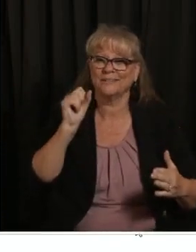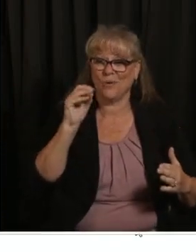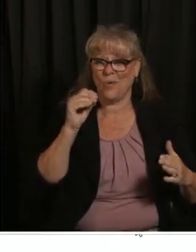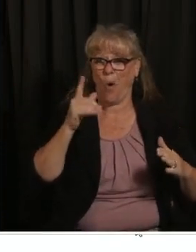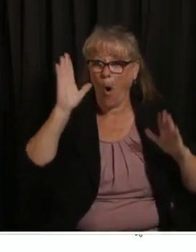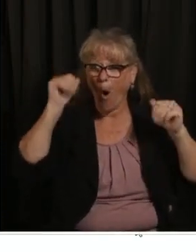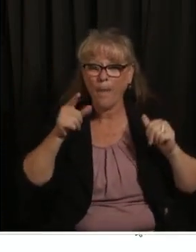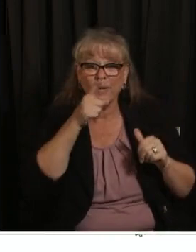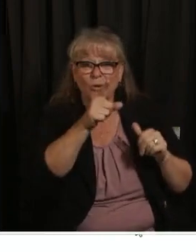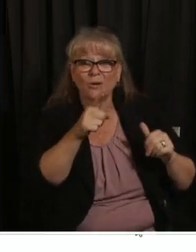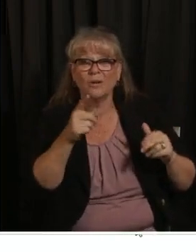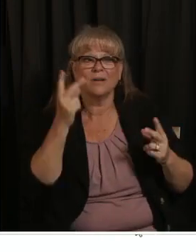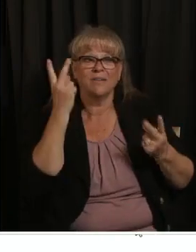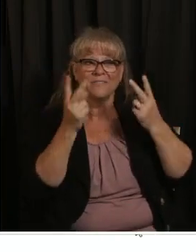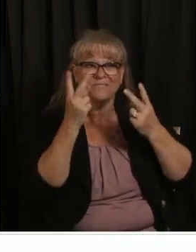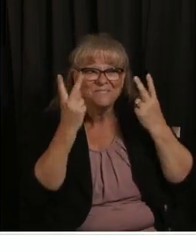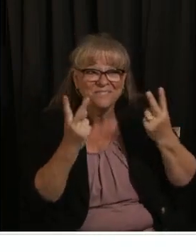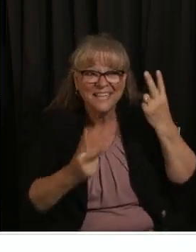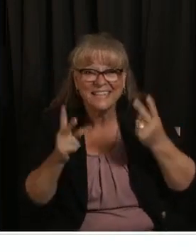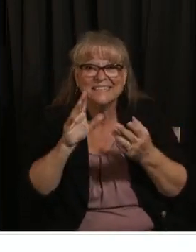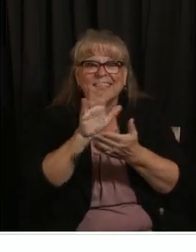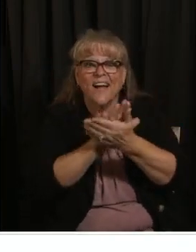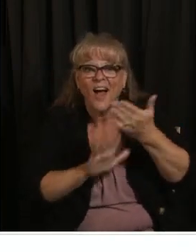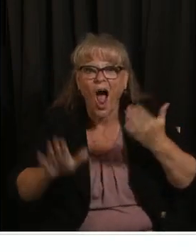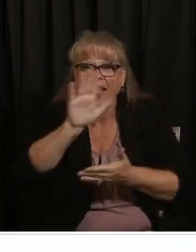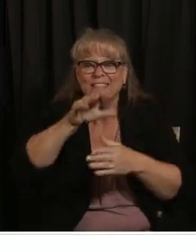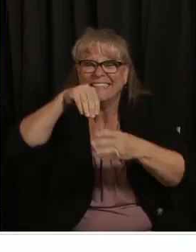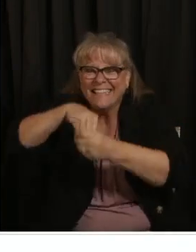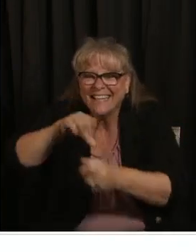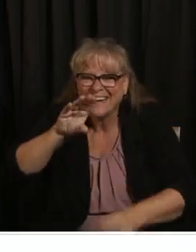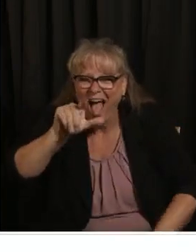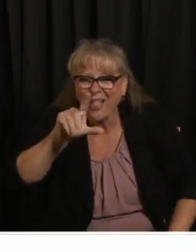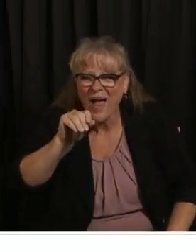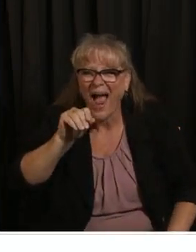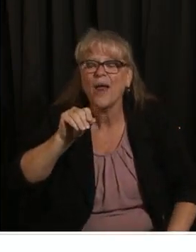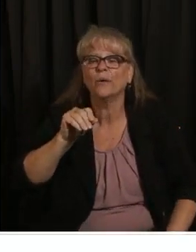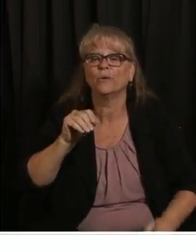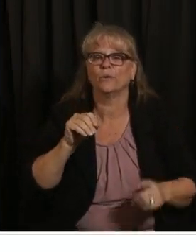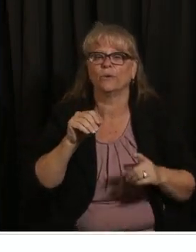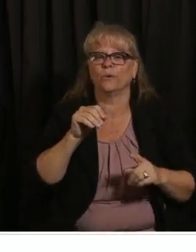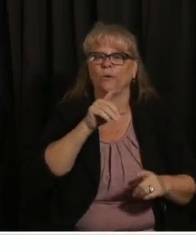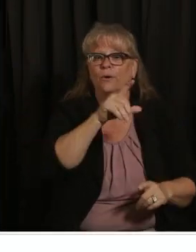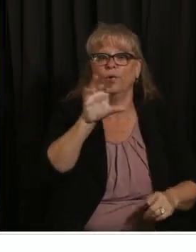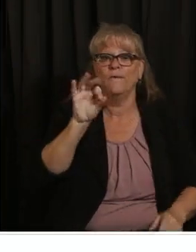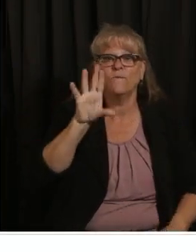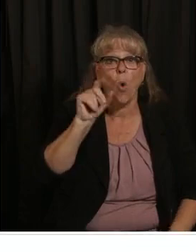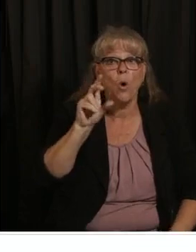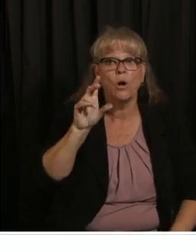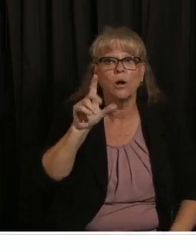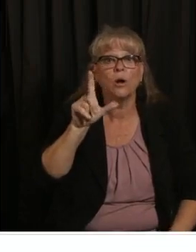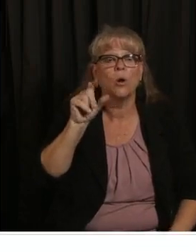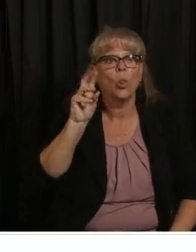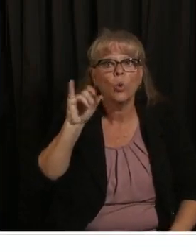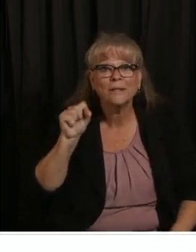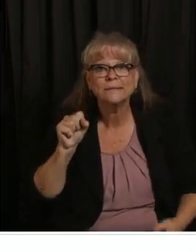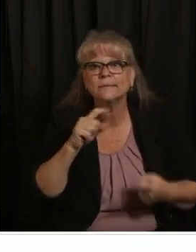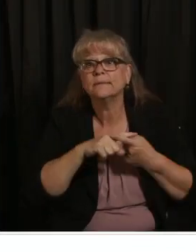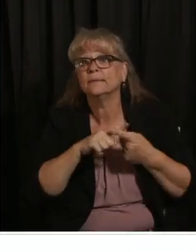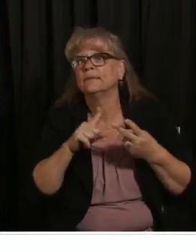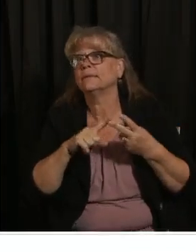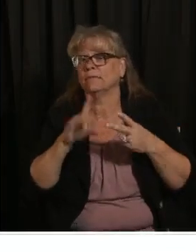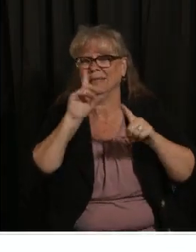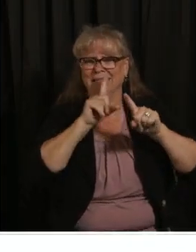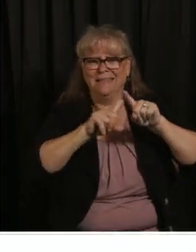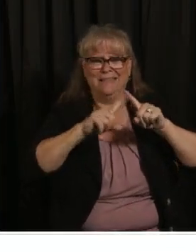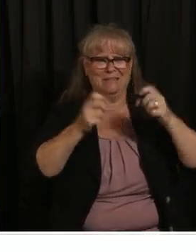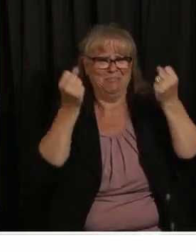Zen, CSU, CU, Fort Lewis, Western uh we have a number of great schools uh and um and and hopefully you'll take